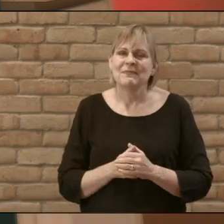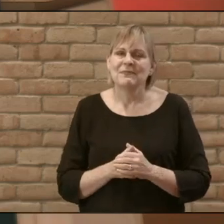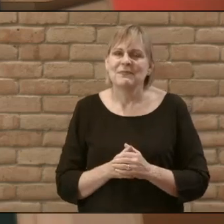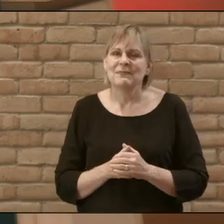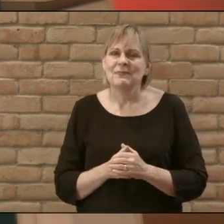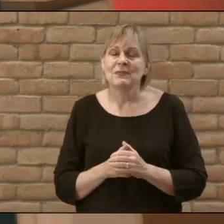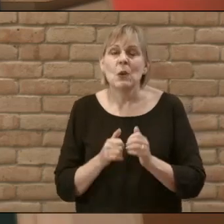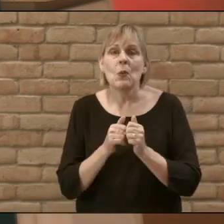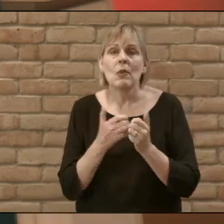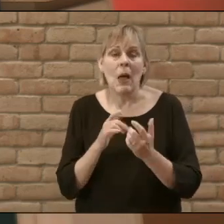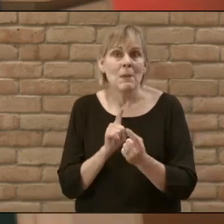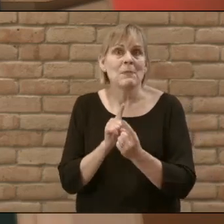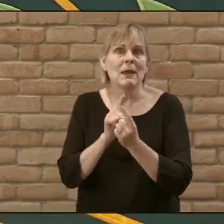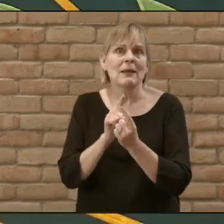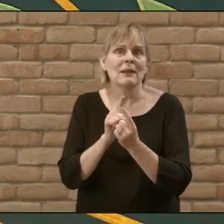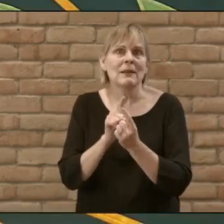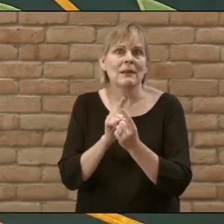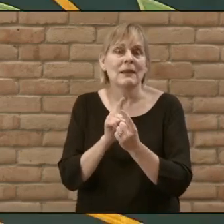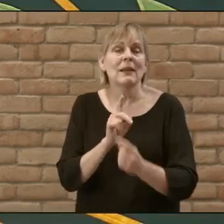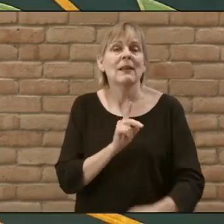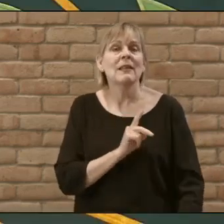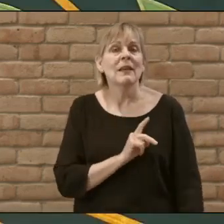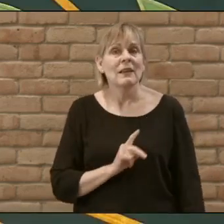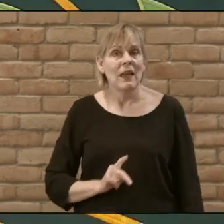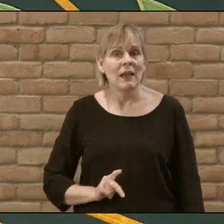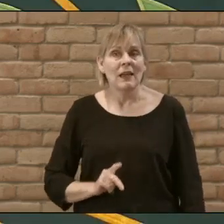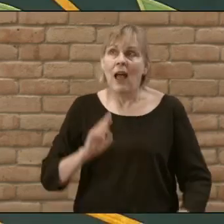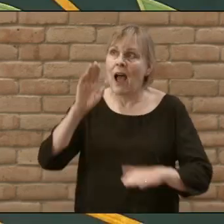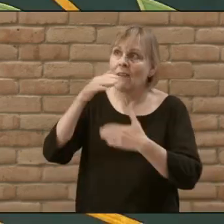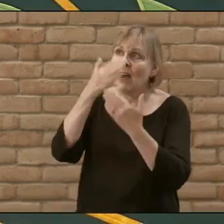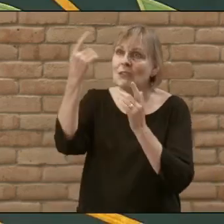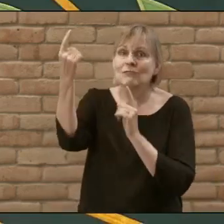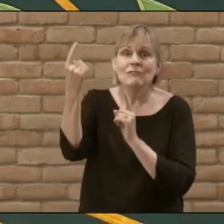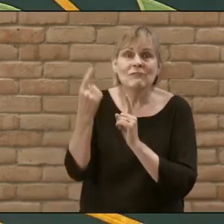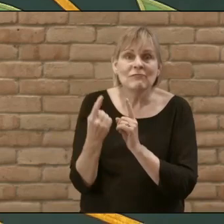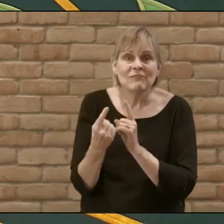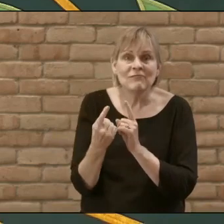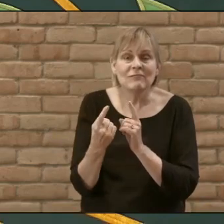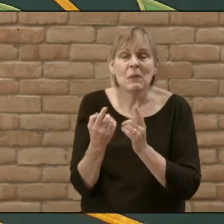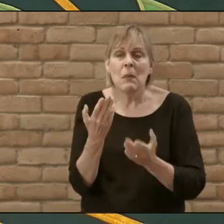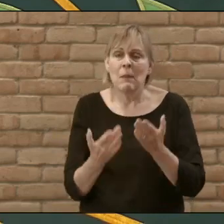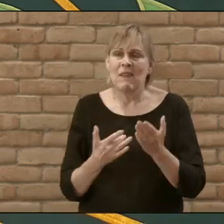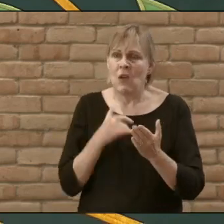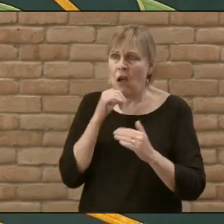without meeting the king of heaven and that might be uncomfortable